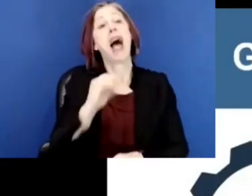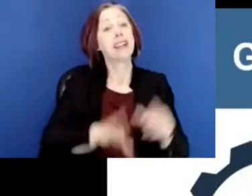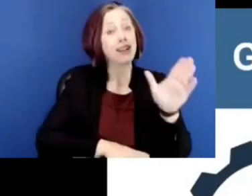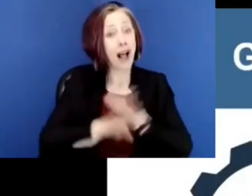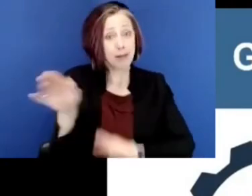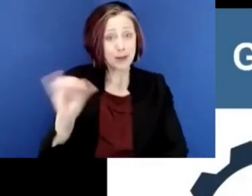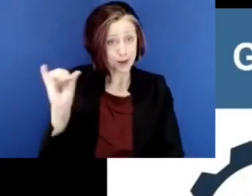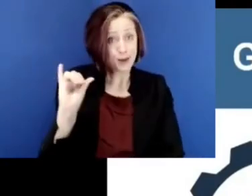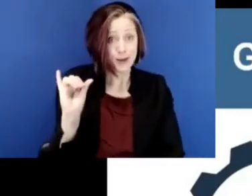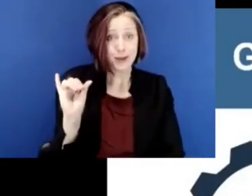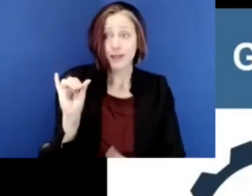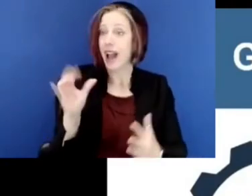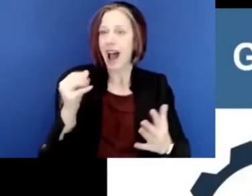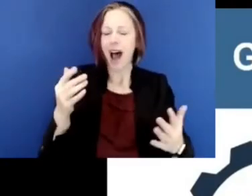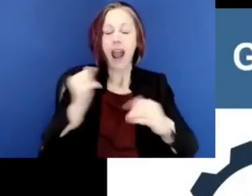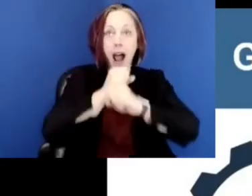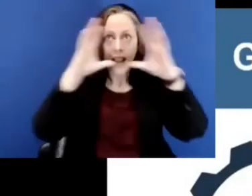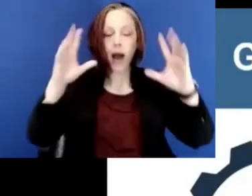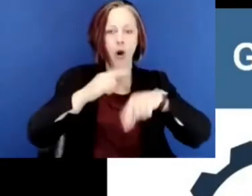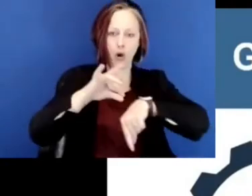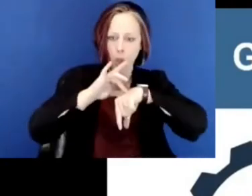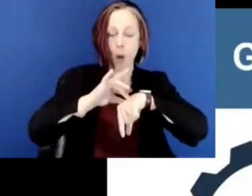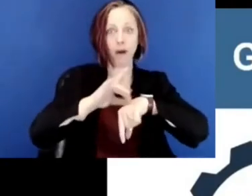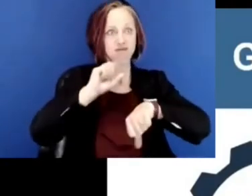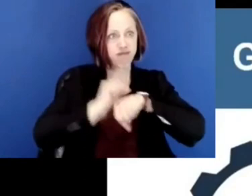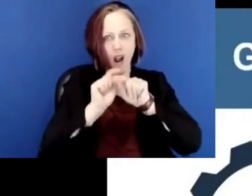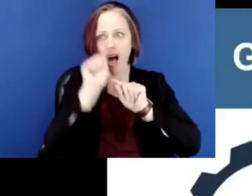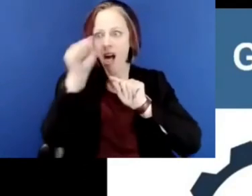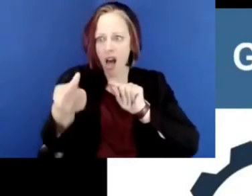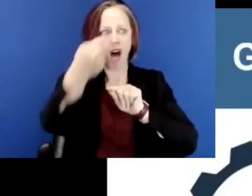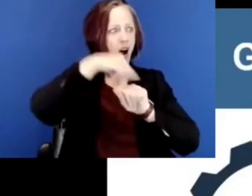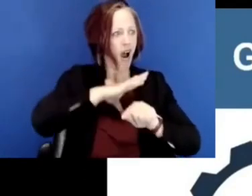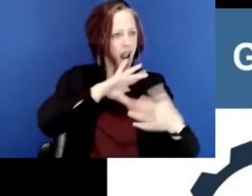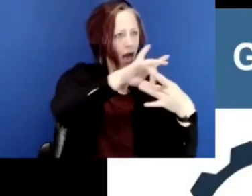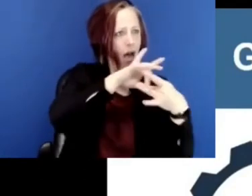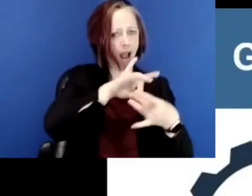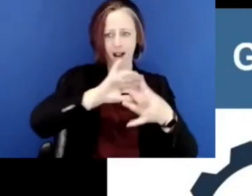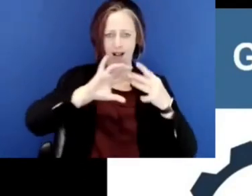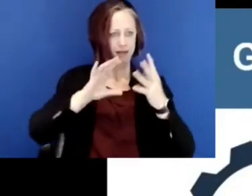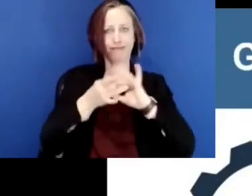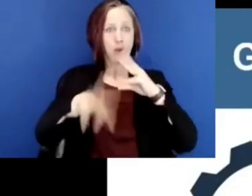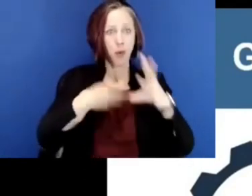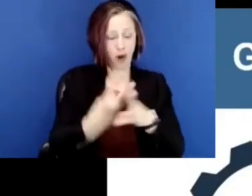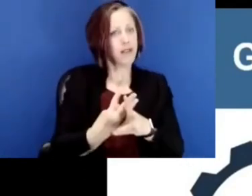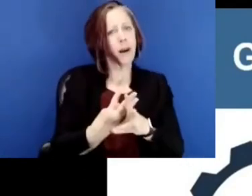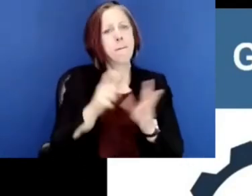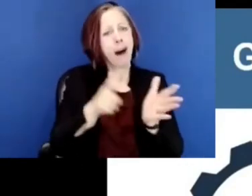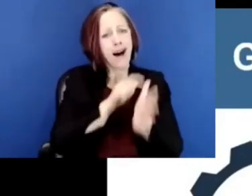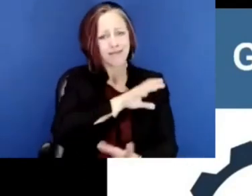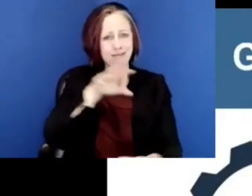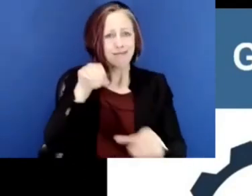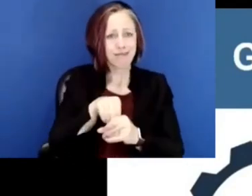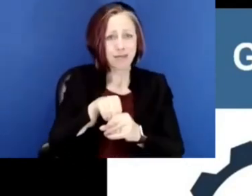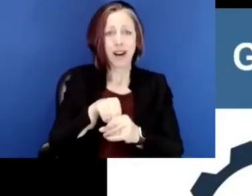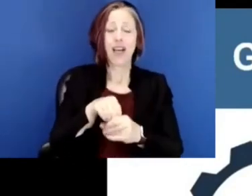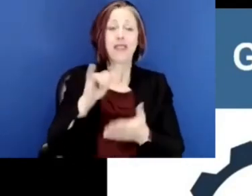and developing a notion of globalism and unity in the world. That has to be